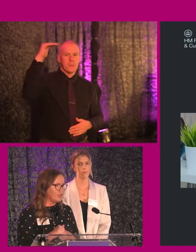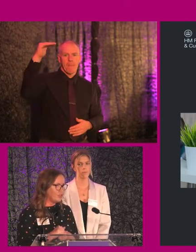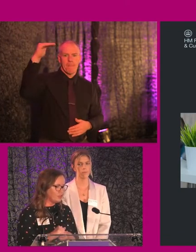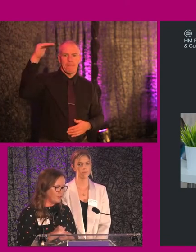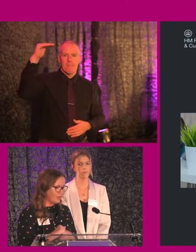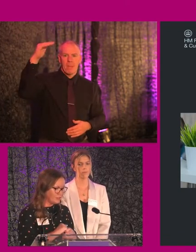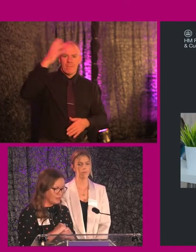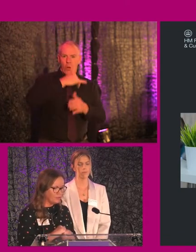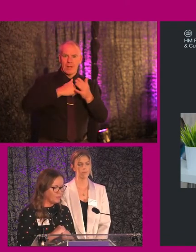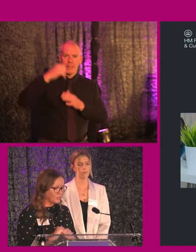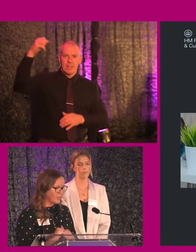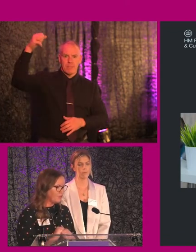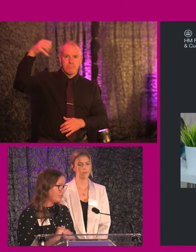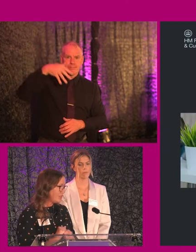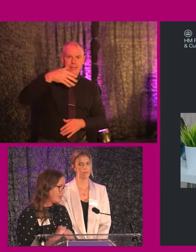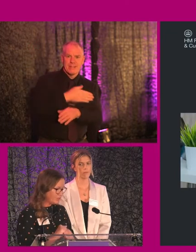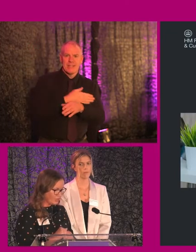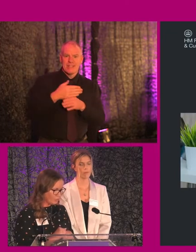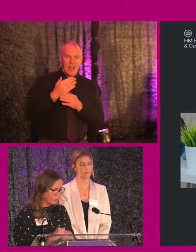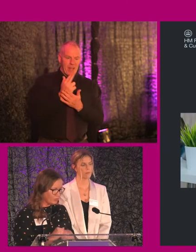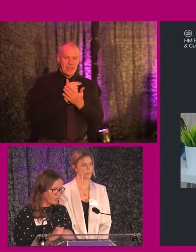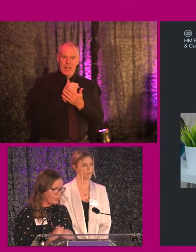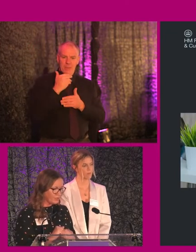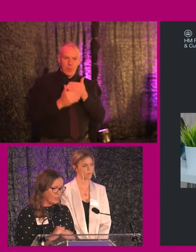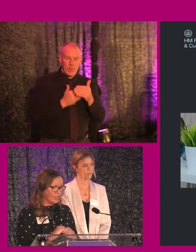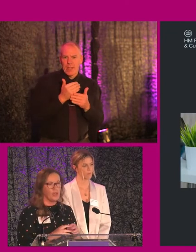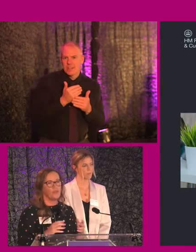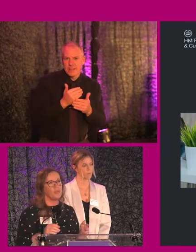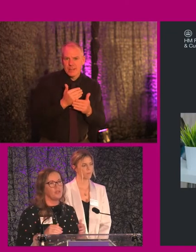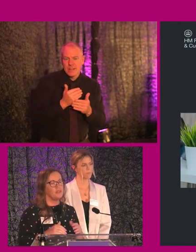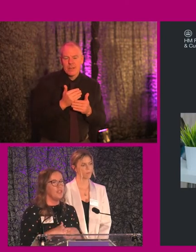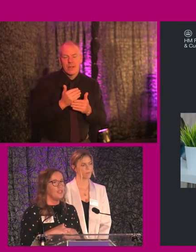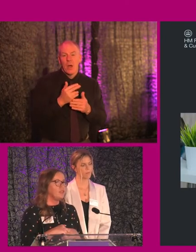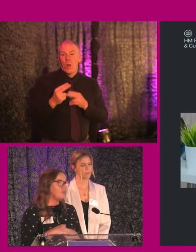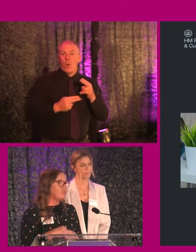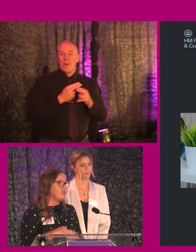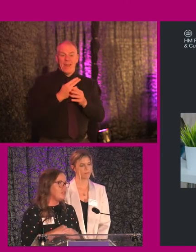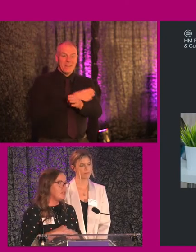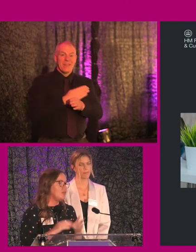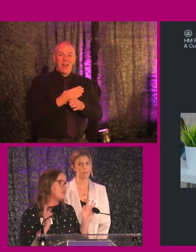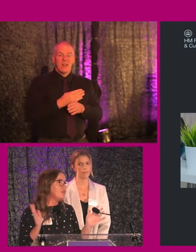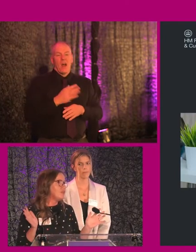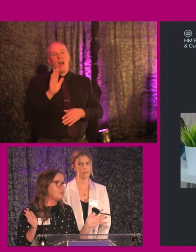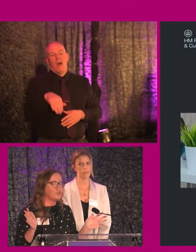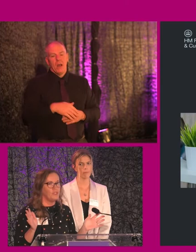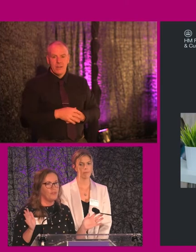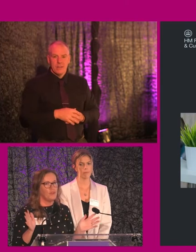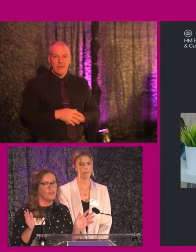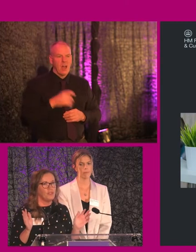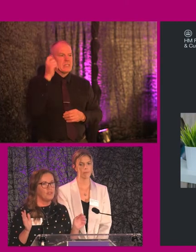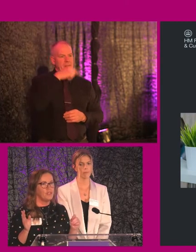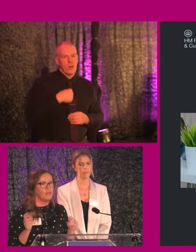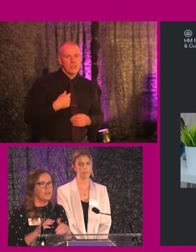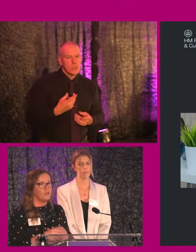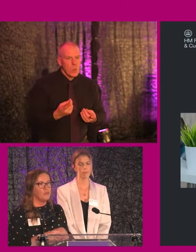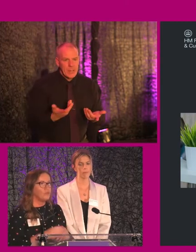organisation. It has to come from the start of the design and the development process. Otherwise, it's too easy to say, oh, well, that's much too difficult for